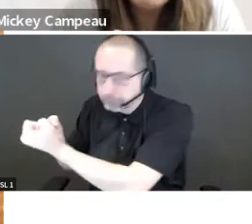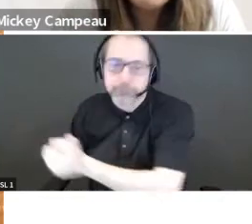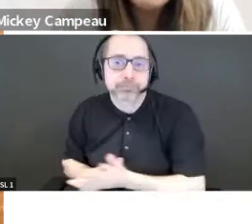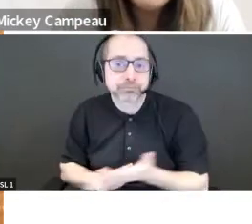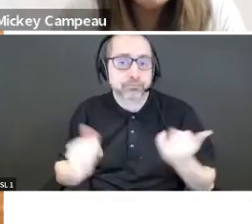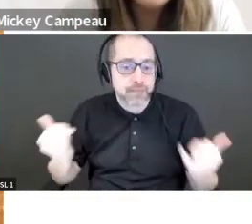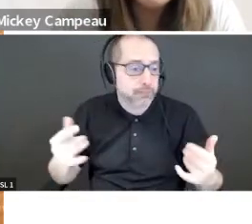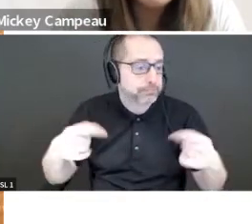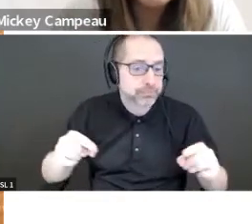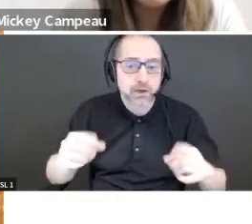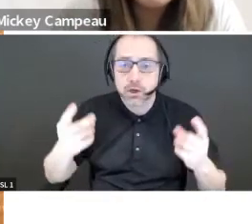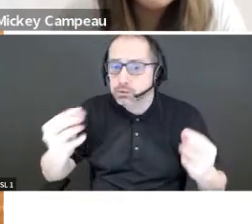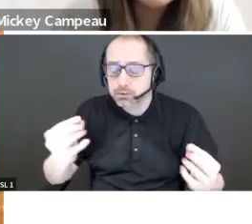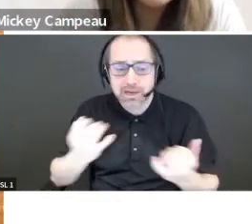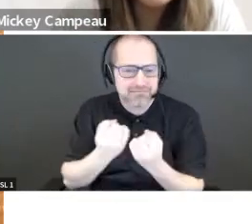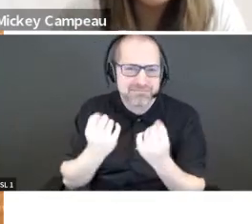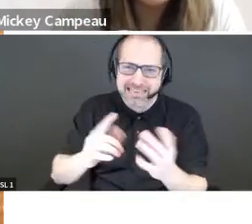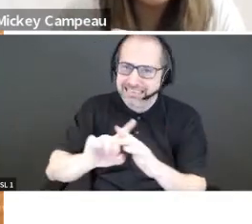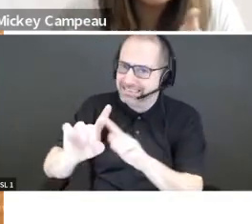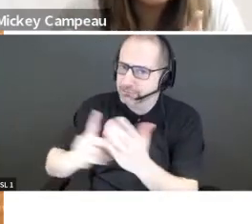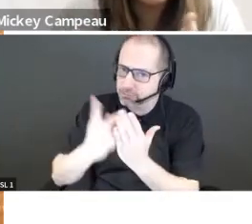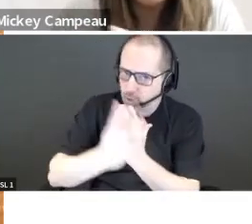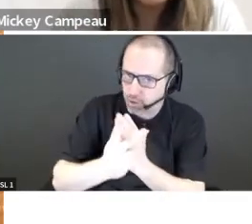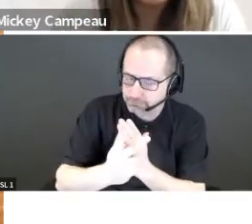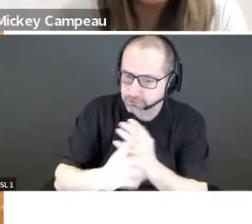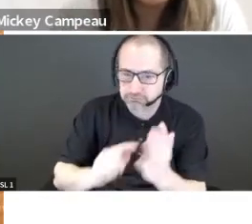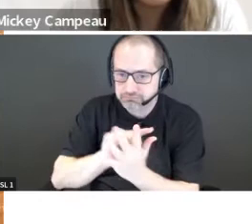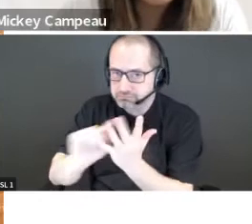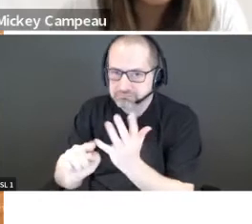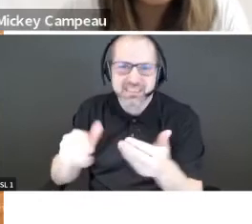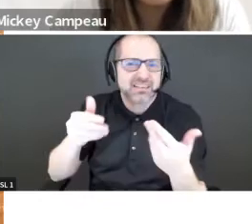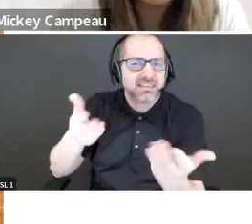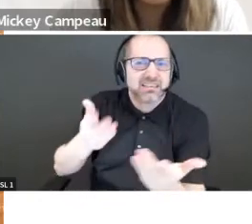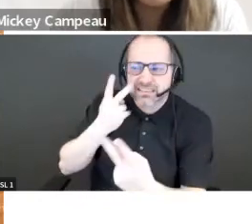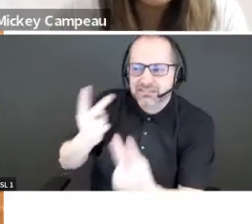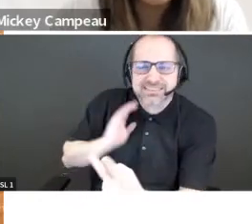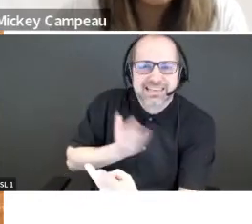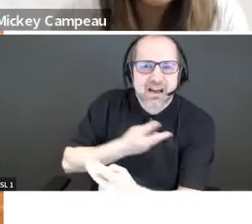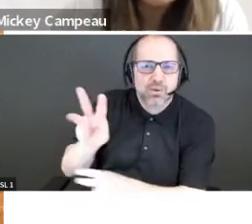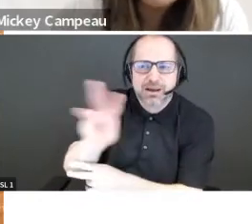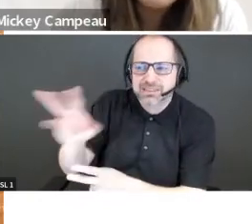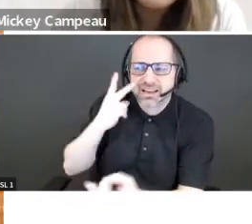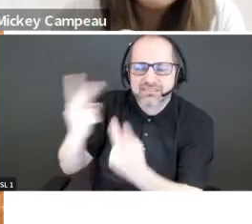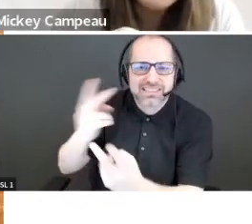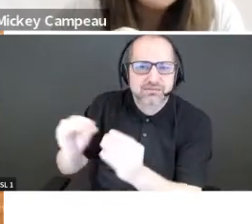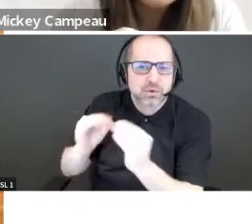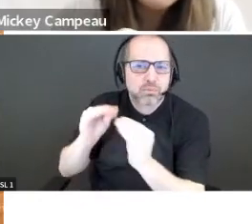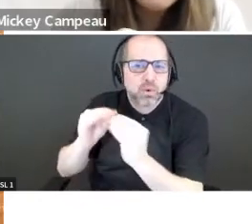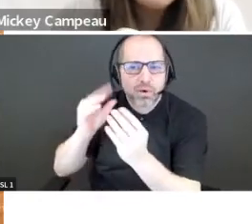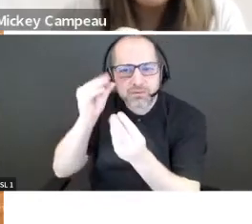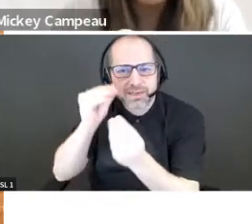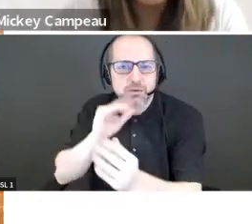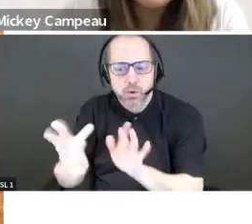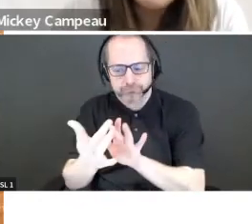So we have lots of different programs, I suggest you visit the website for more information or reach out if you have any questions.